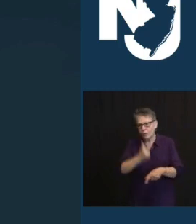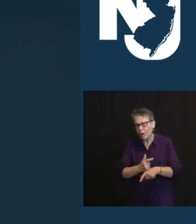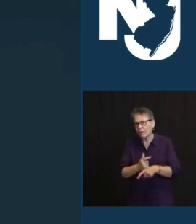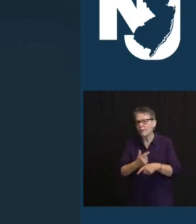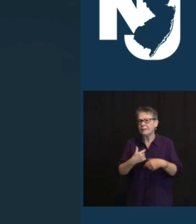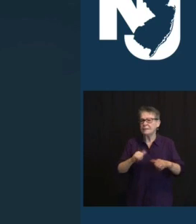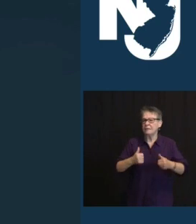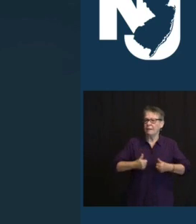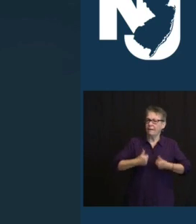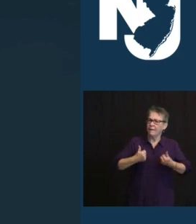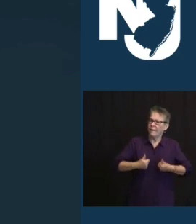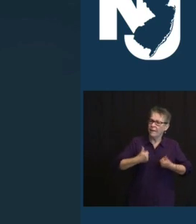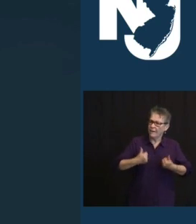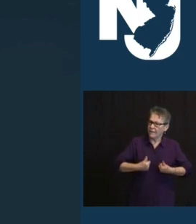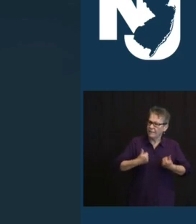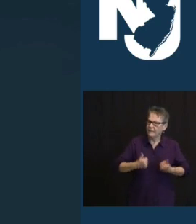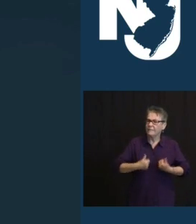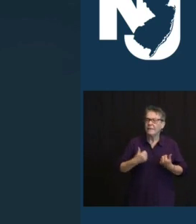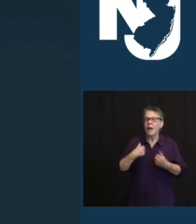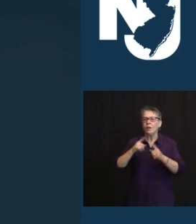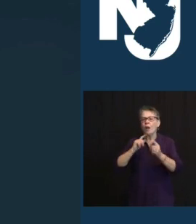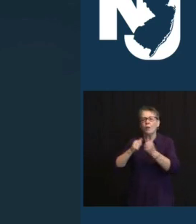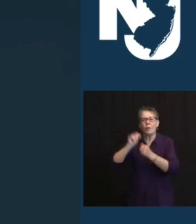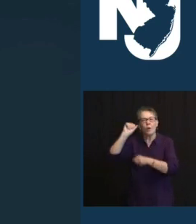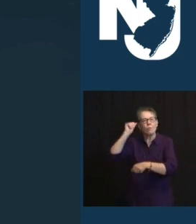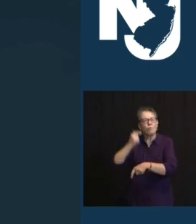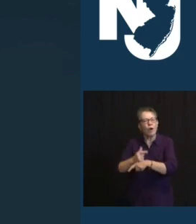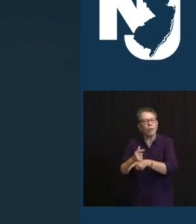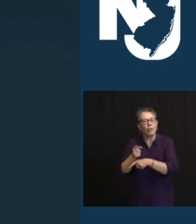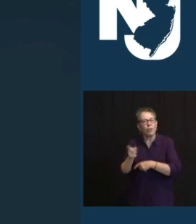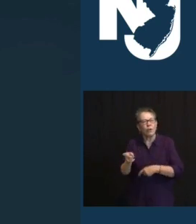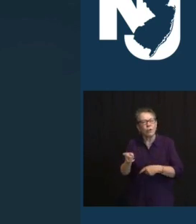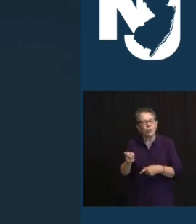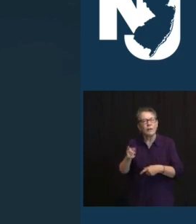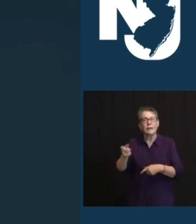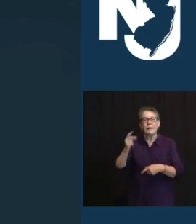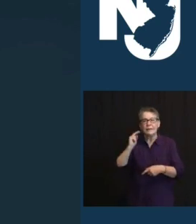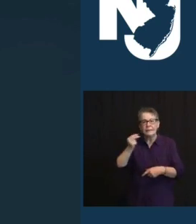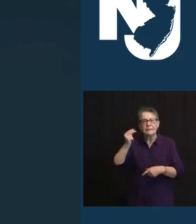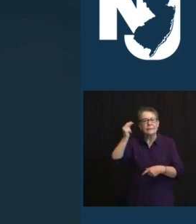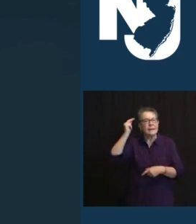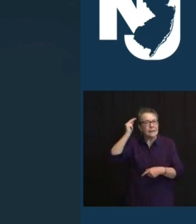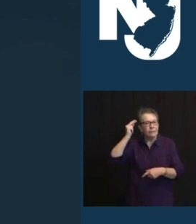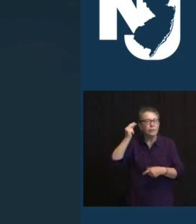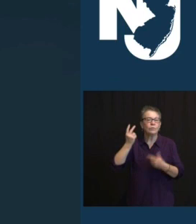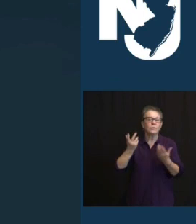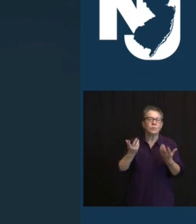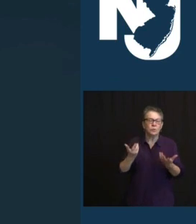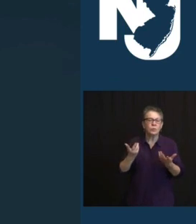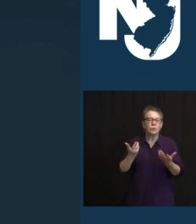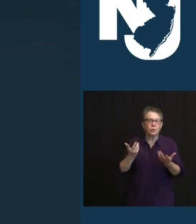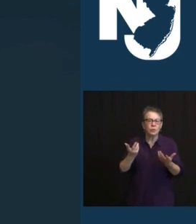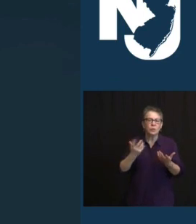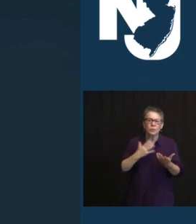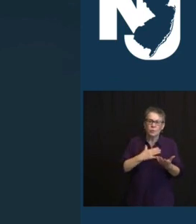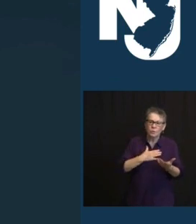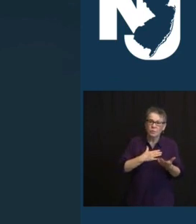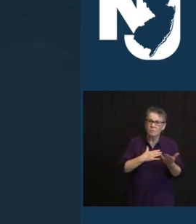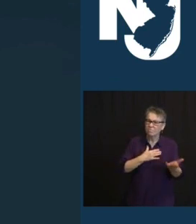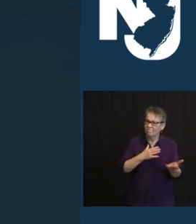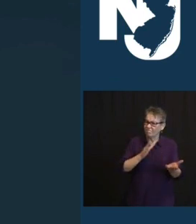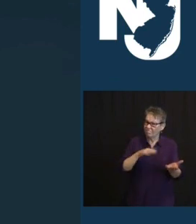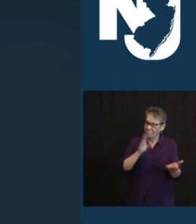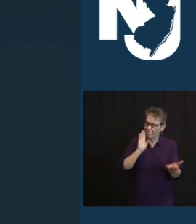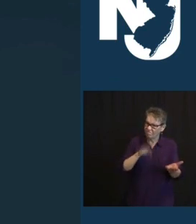HONOR OF SPEAKING WITH GINO ON FRIDAY, AND HIS NIECE, AMANDA, AND NEPHEWS, GIOVANNI AND CHRIS. HUGO WAS JUST 60 YEARS